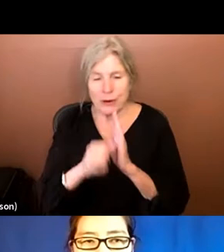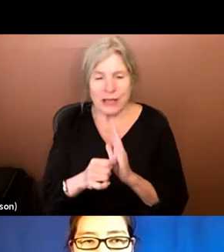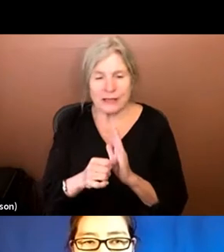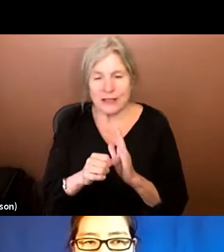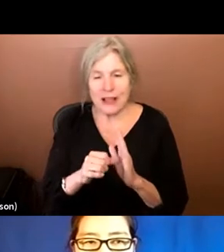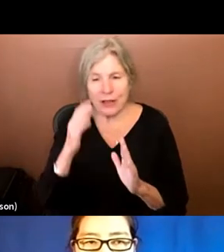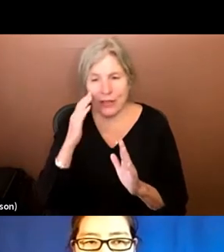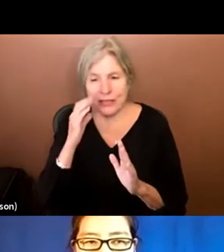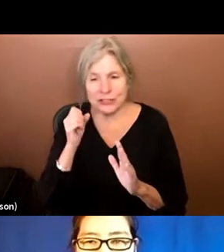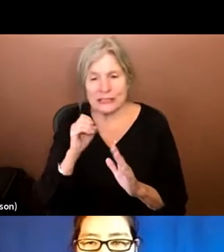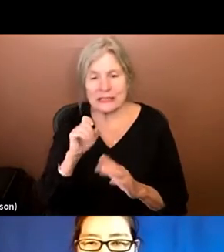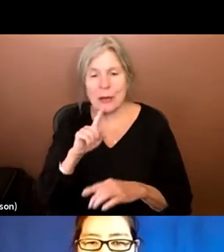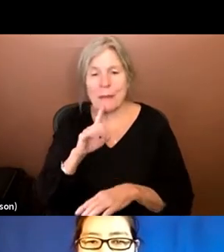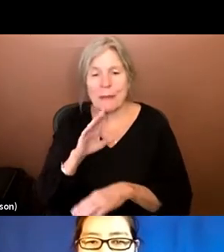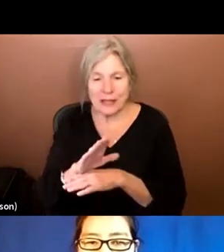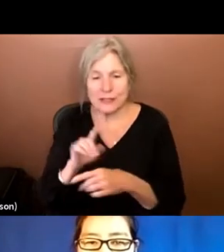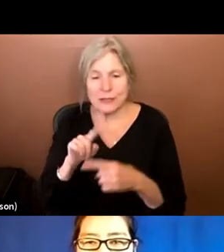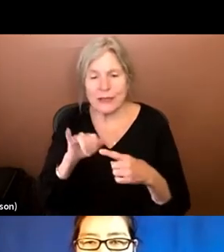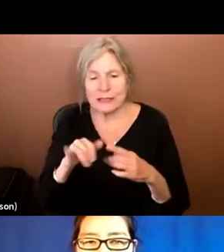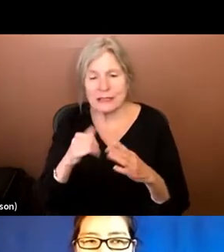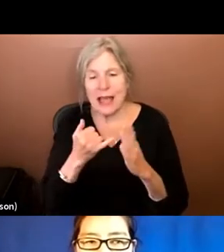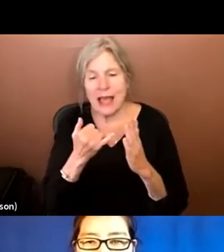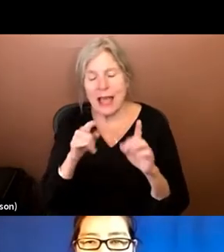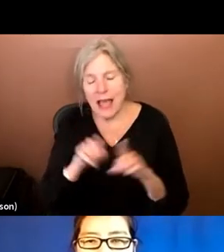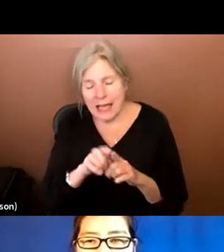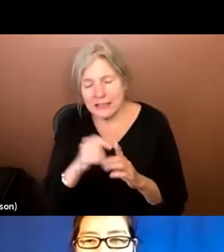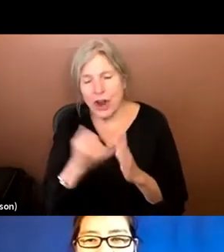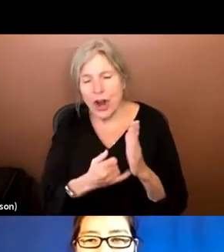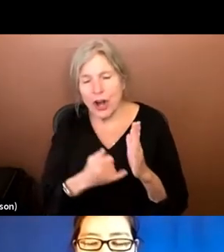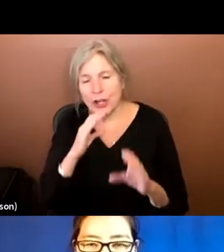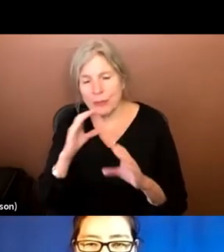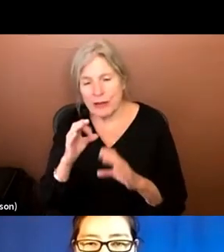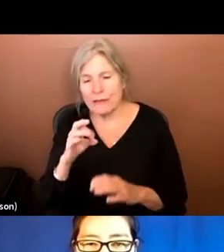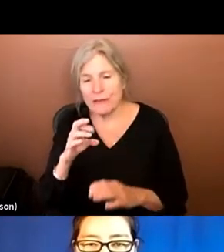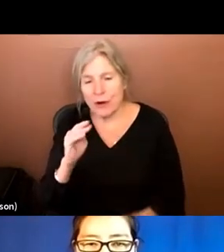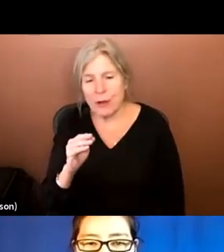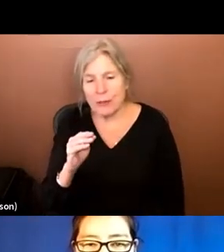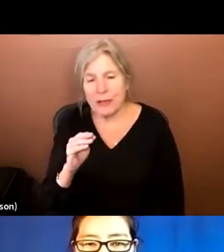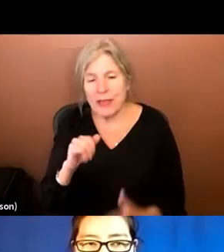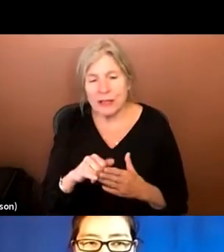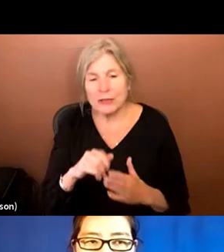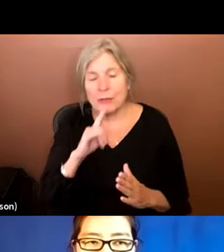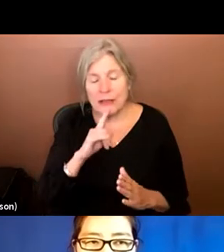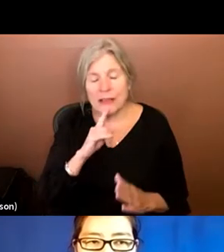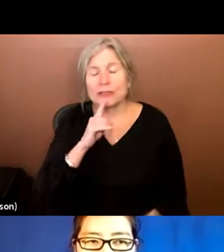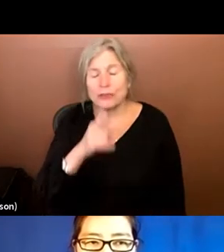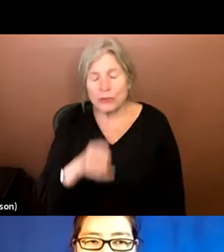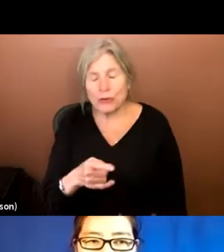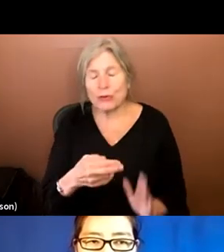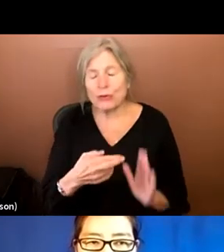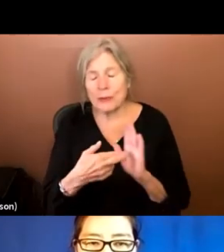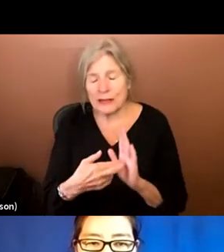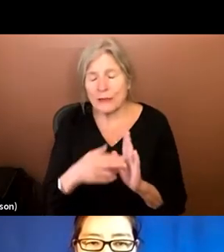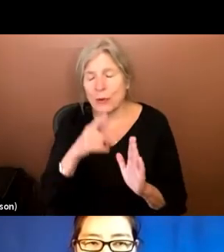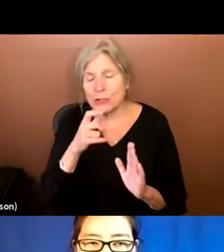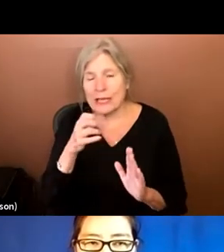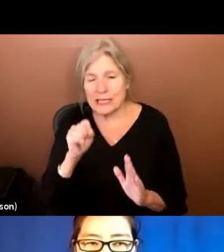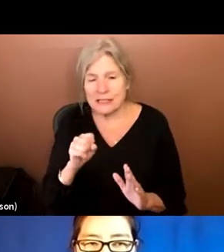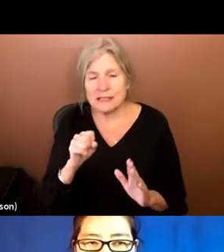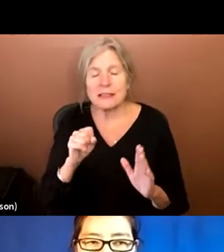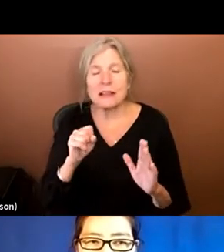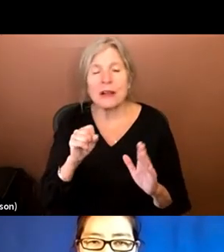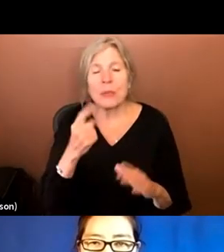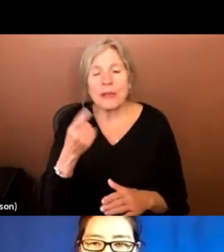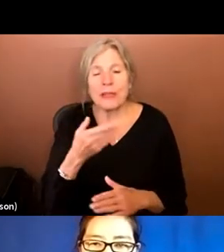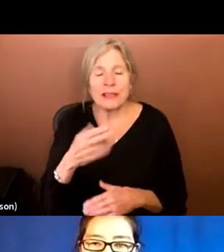to this as an art or communication form that is an authentic representation of who she is. So, one of the things that the